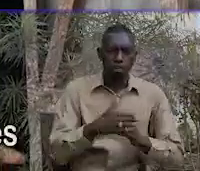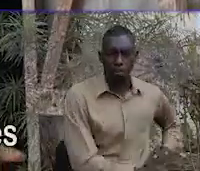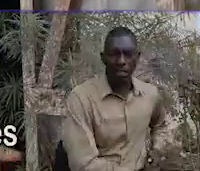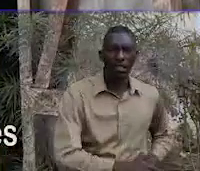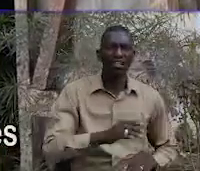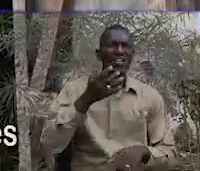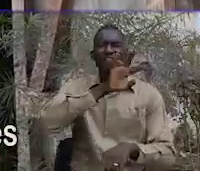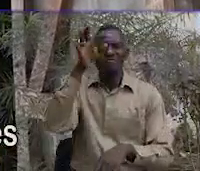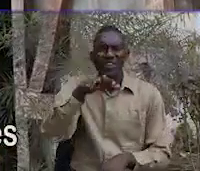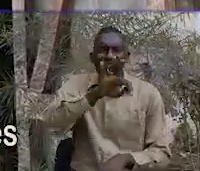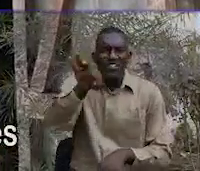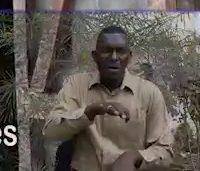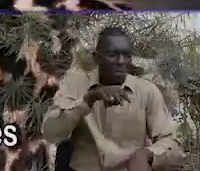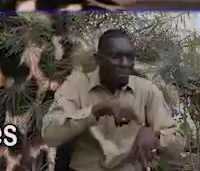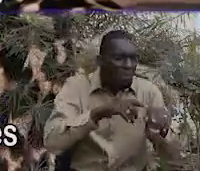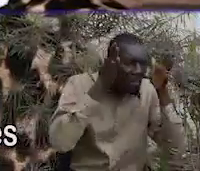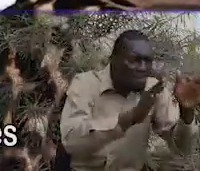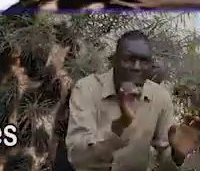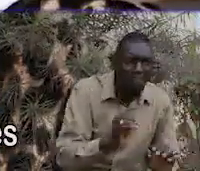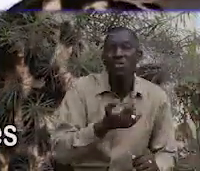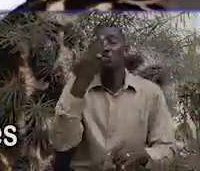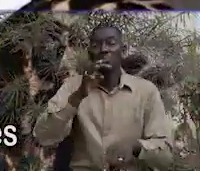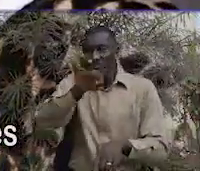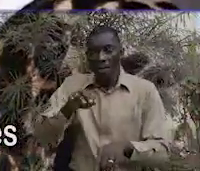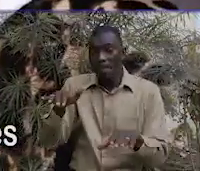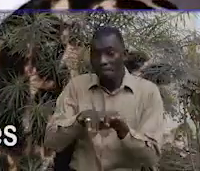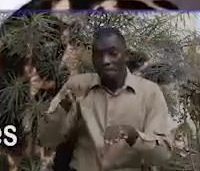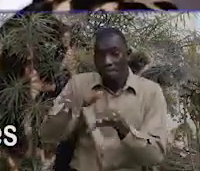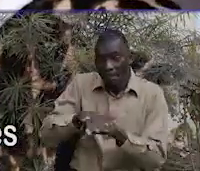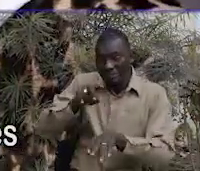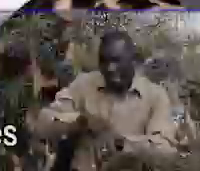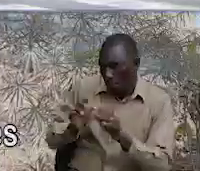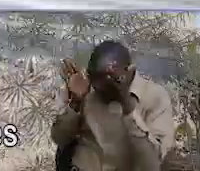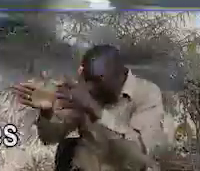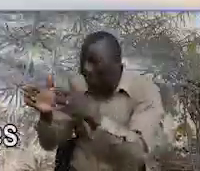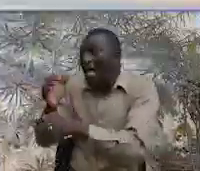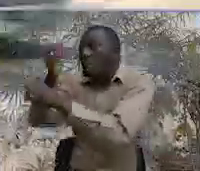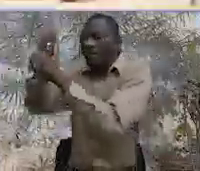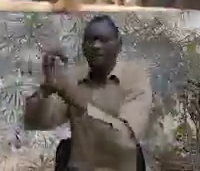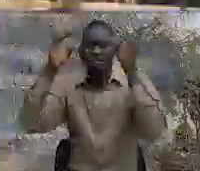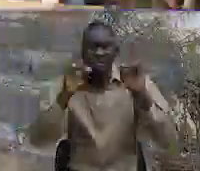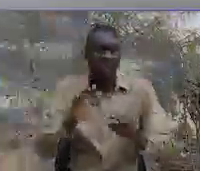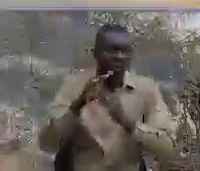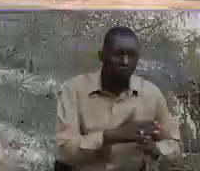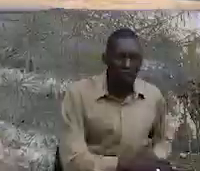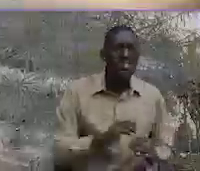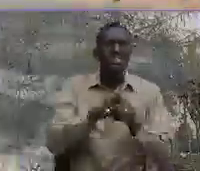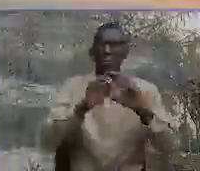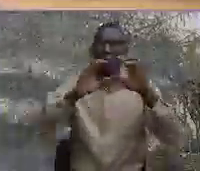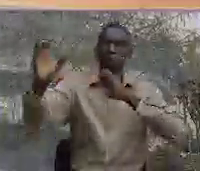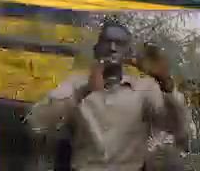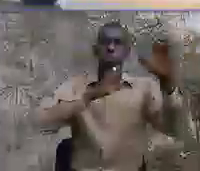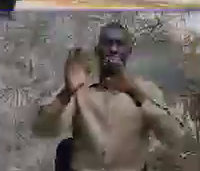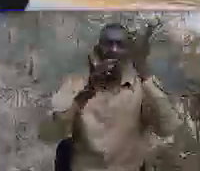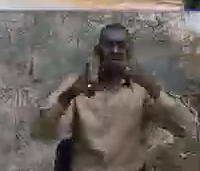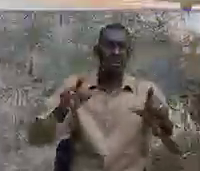from family timelines, while some are giving hard times at all times. They face complications